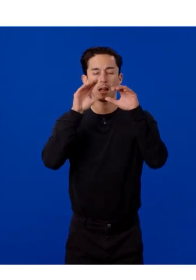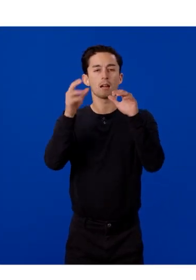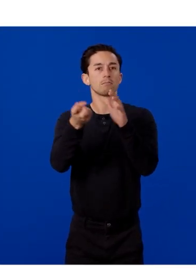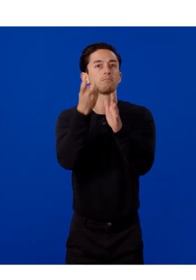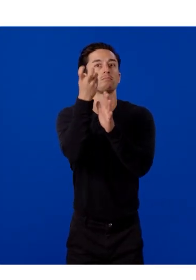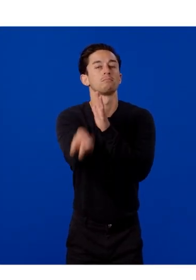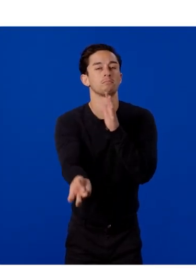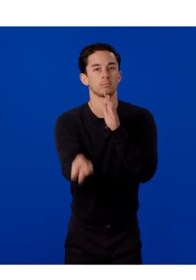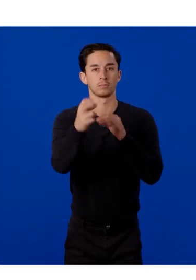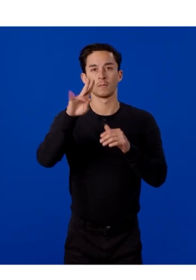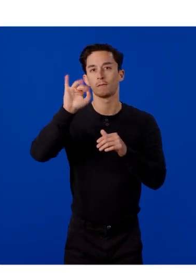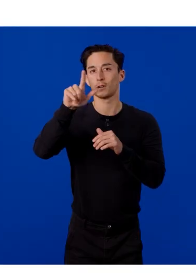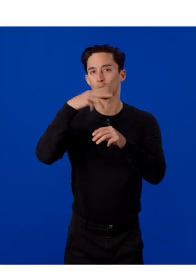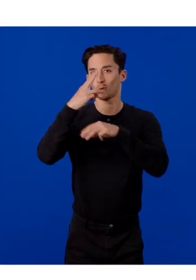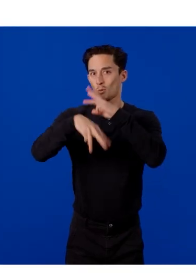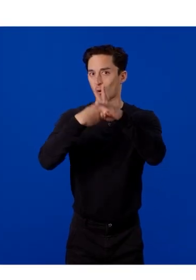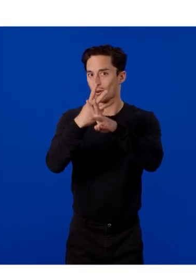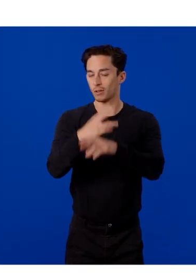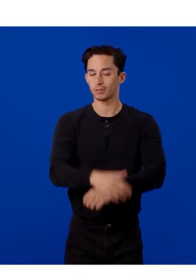into a virtual world.